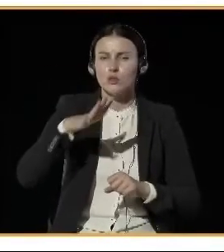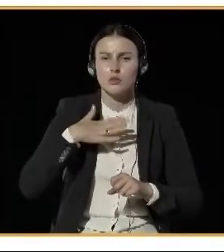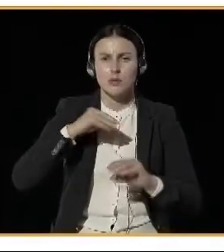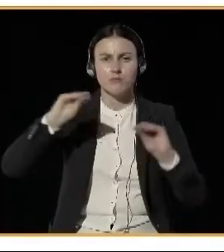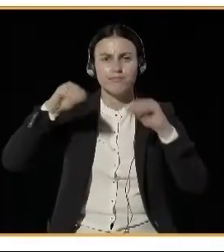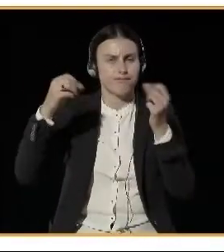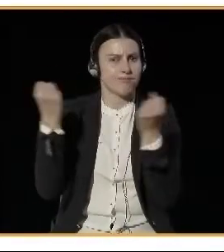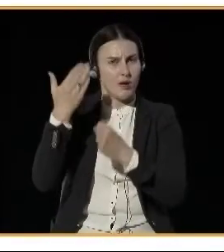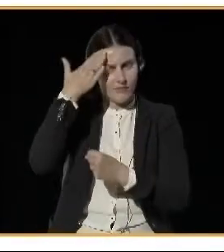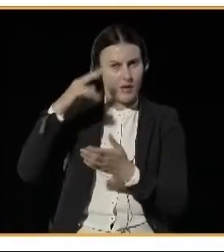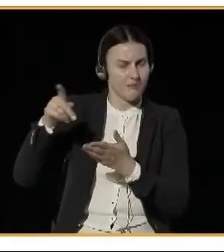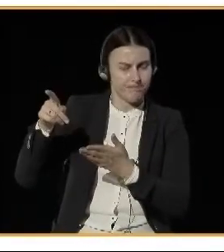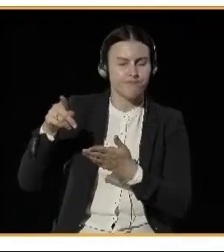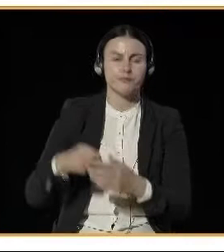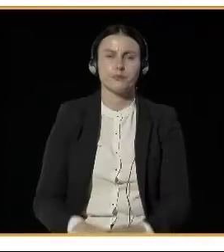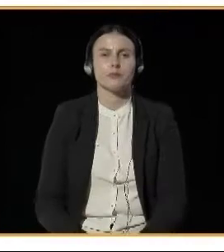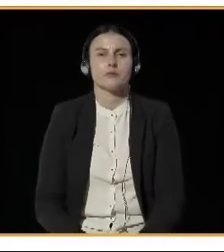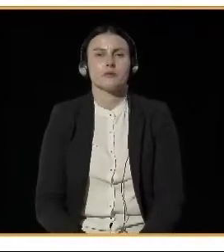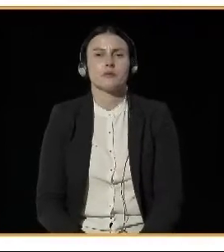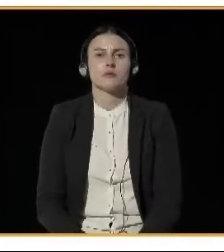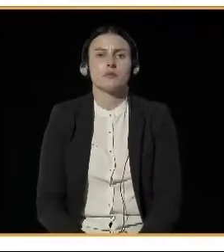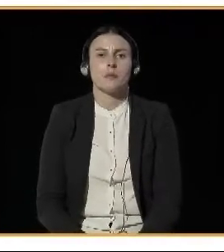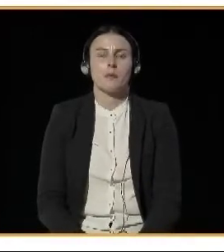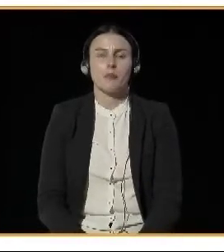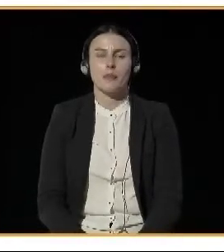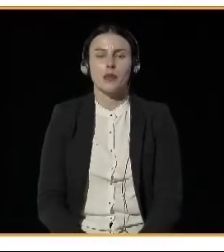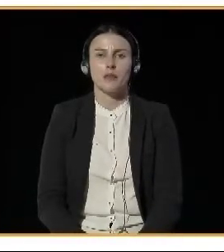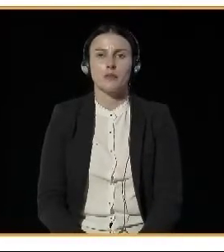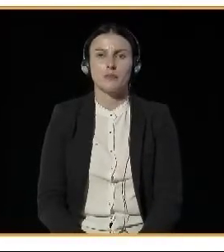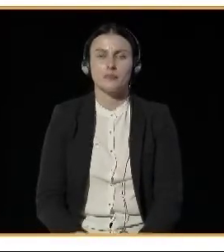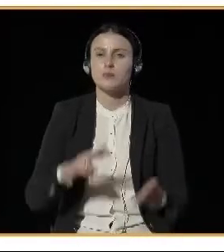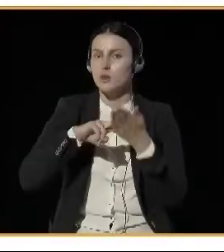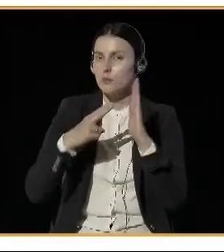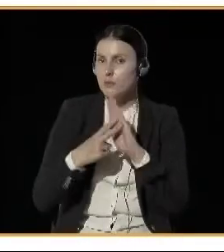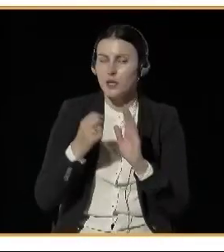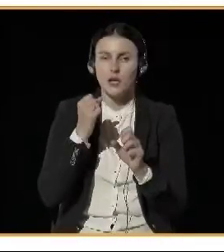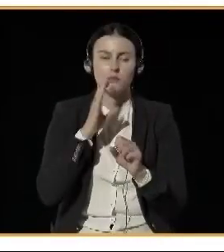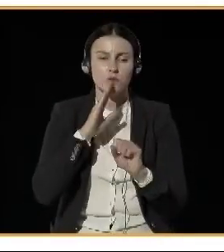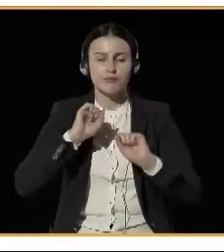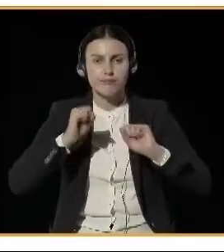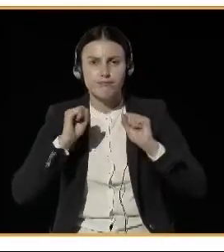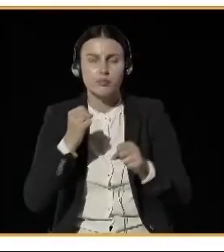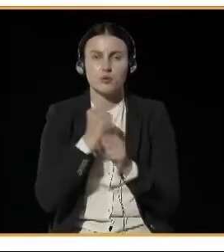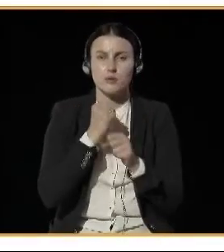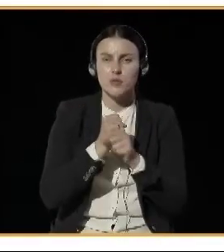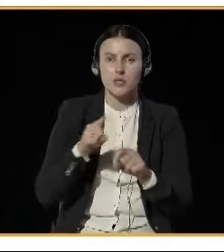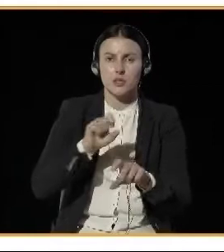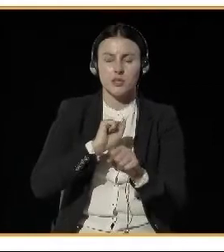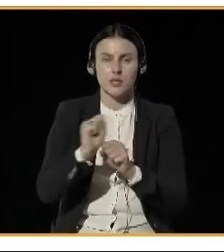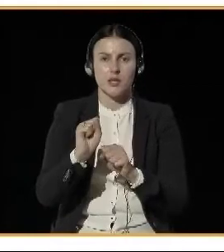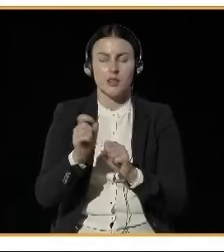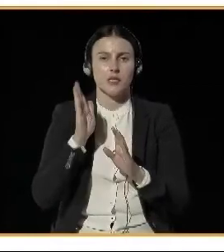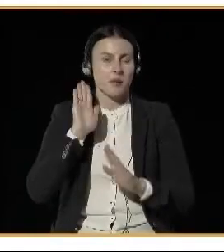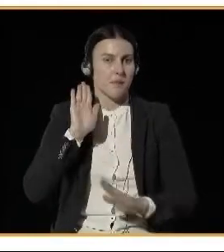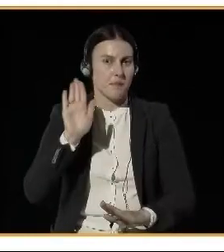And the action plan stipulates that there has to be an action team that takes